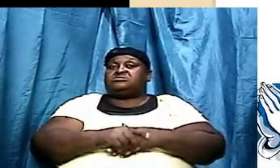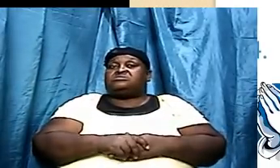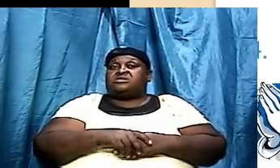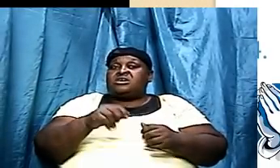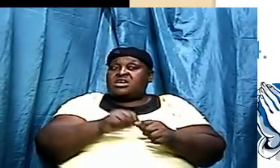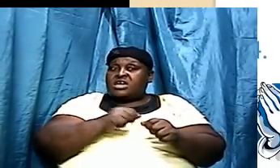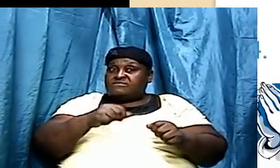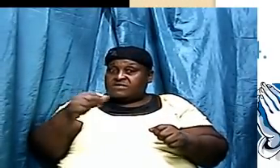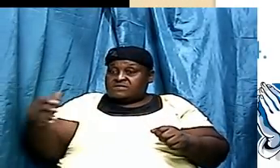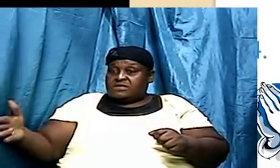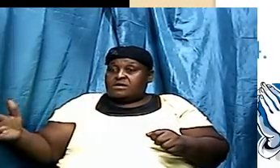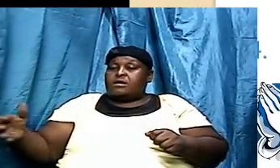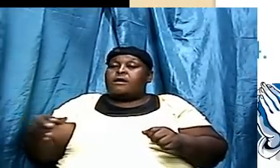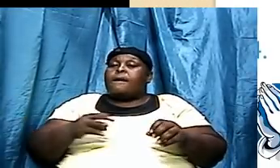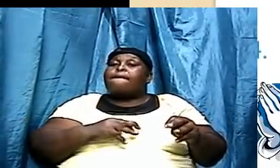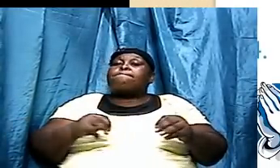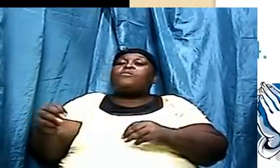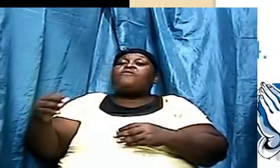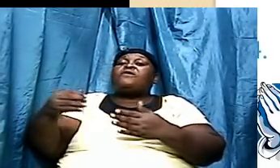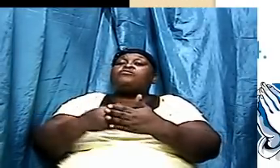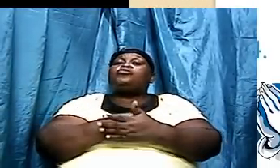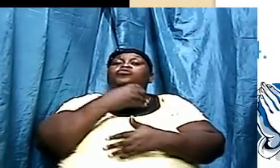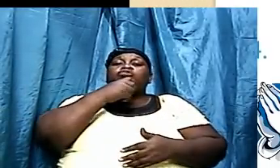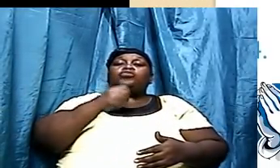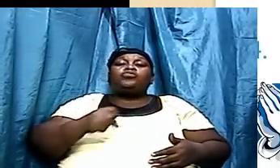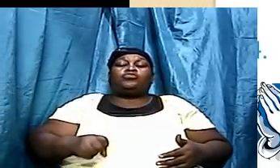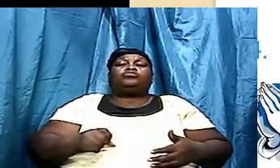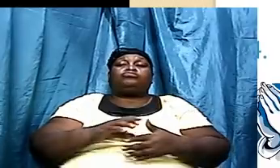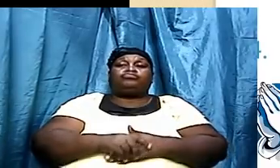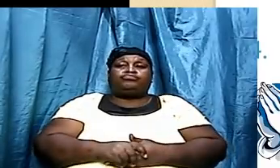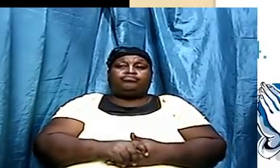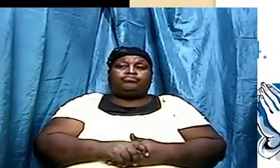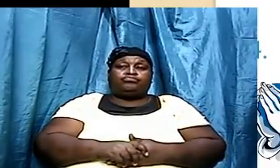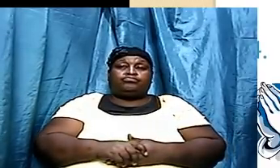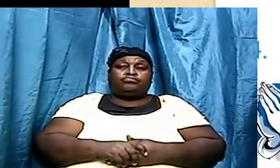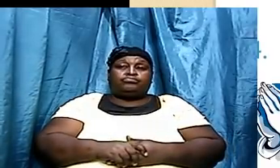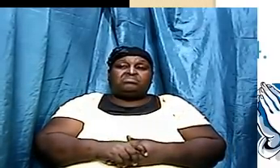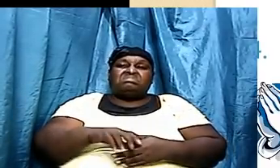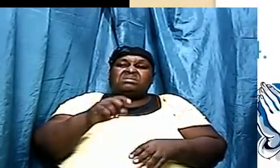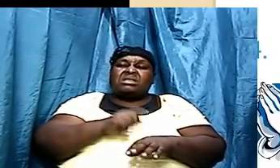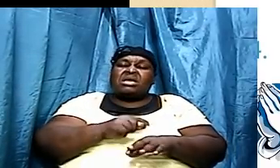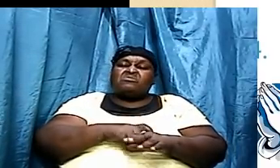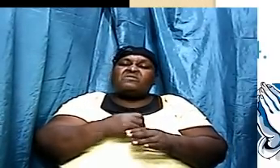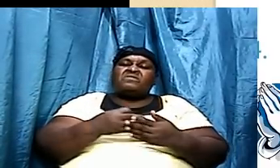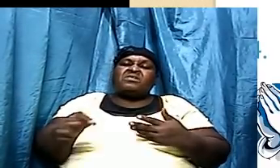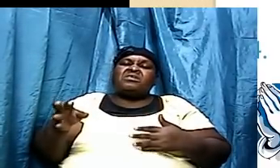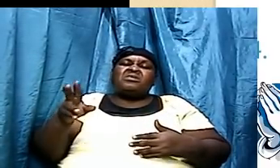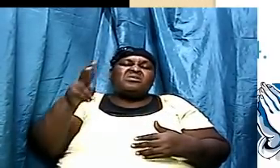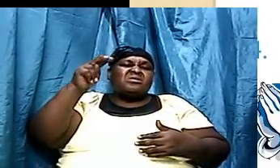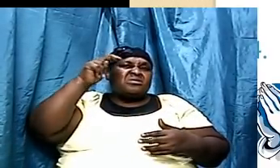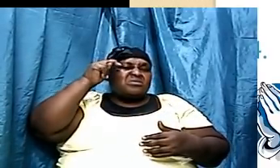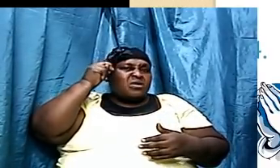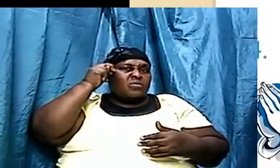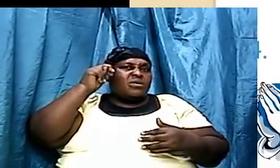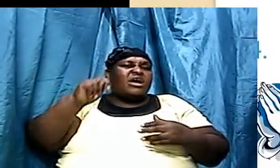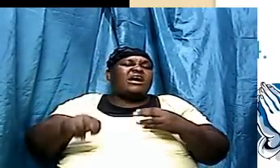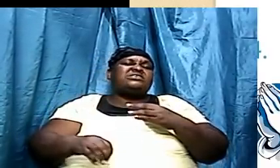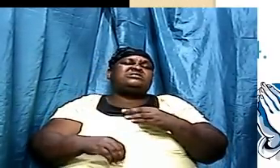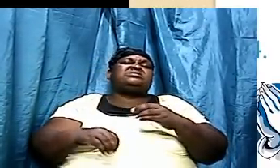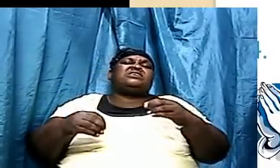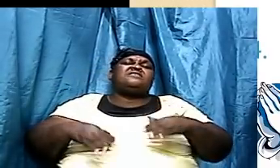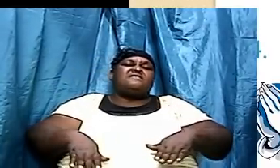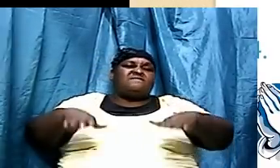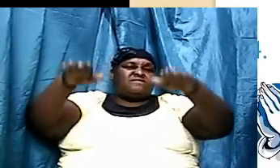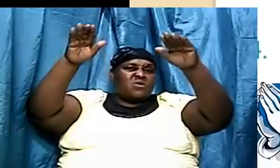no brothers and sisters I would feel me to talk about a lot of things talk about Noah's flood to show that geology talk about the